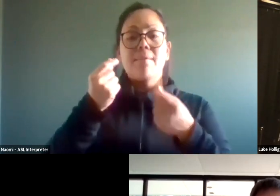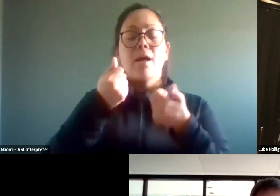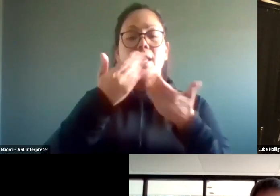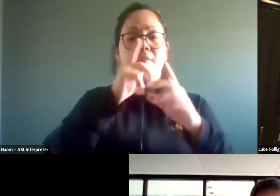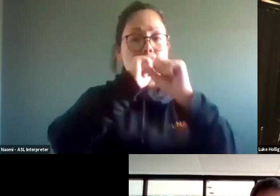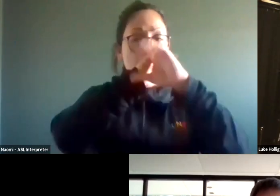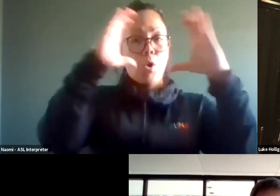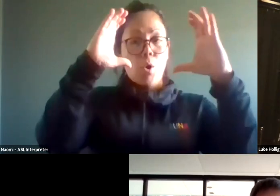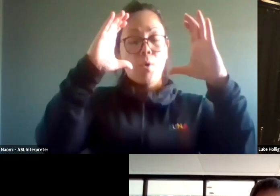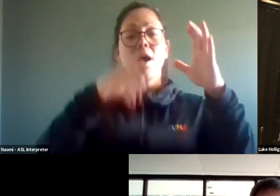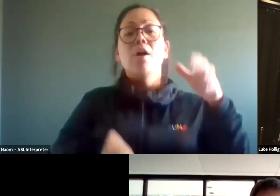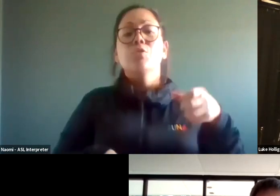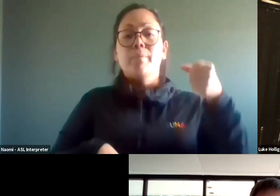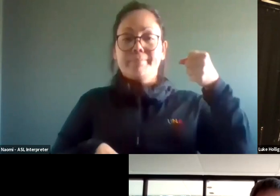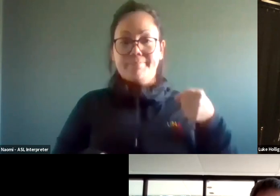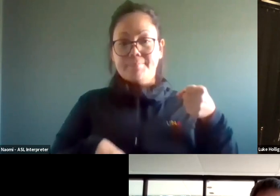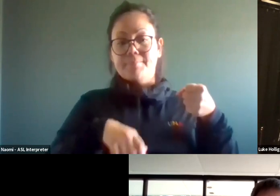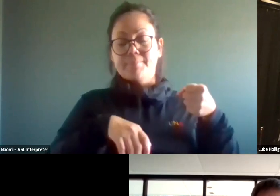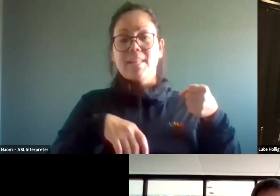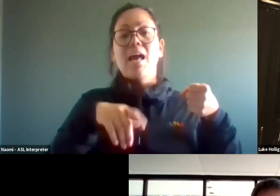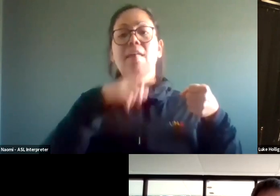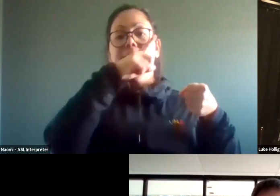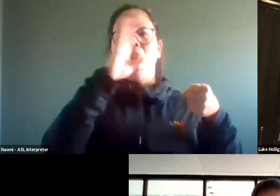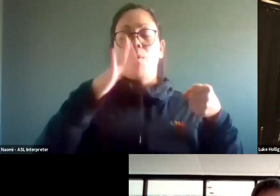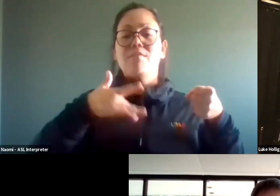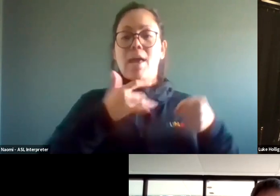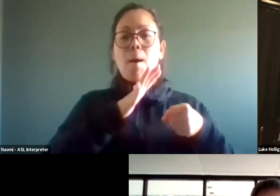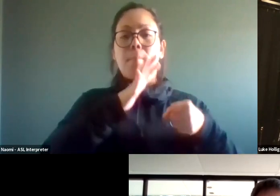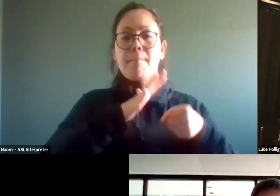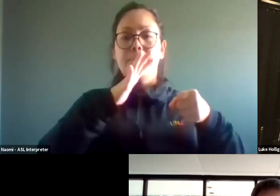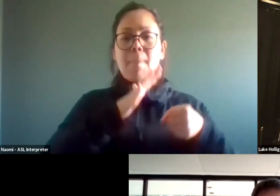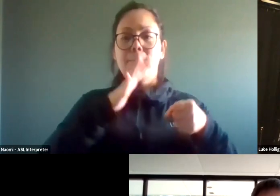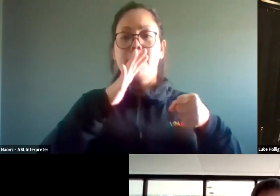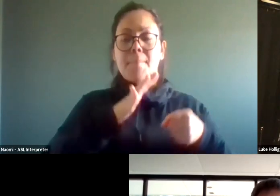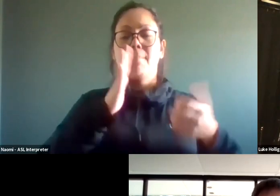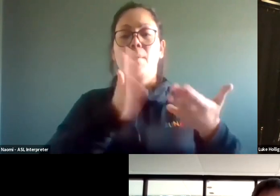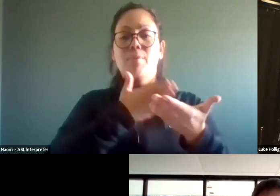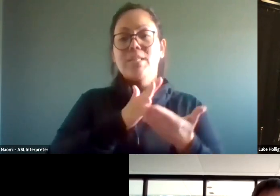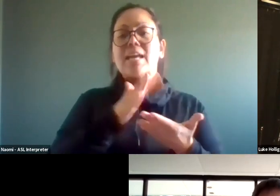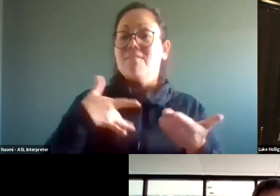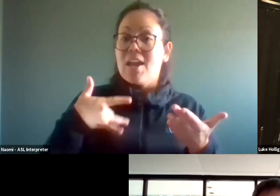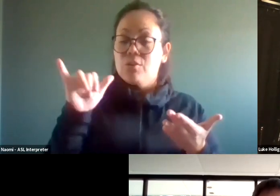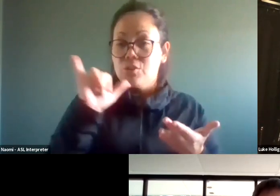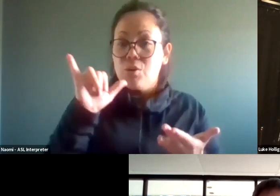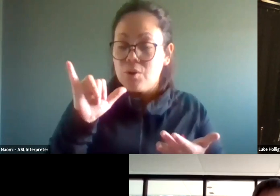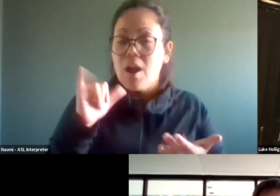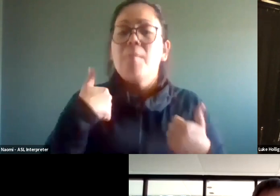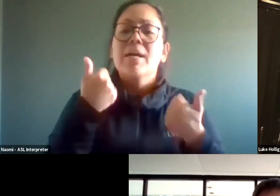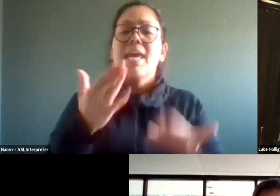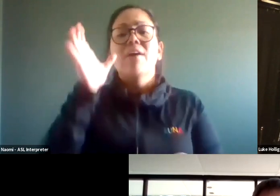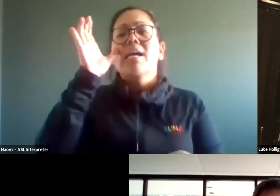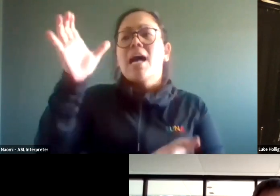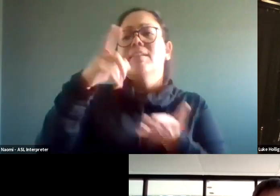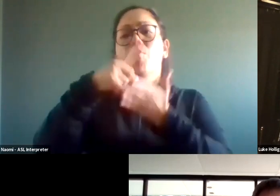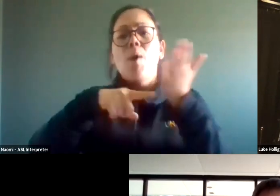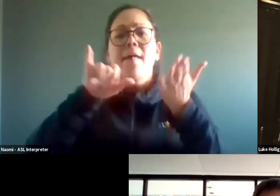that student can sit there and hold the inflated balloon and then feel that music as well so that they can see and we can get them the idea of what that